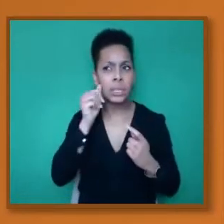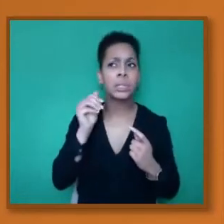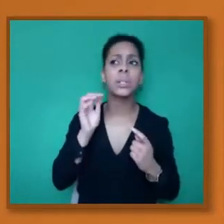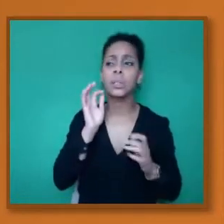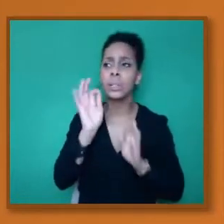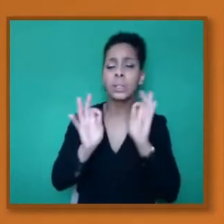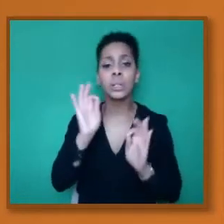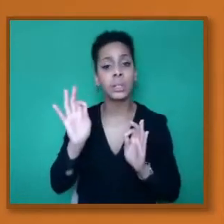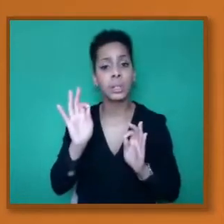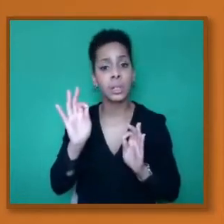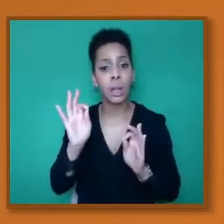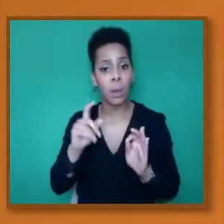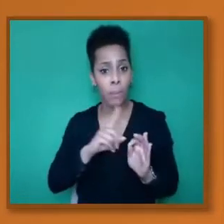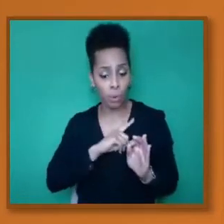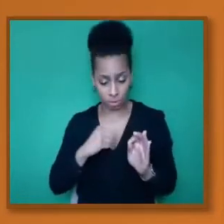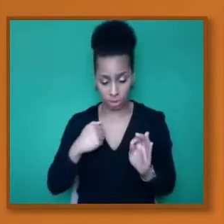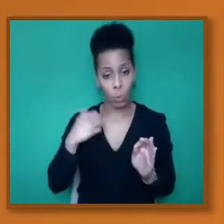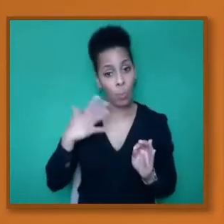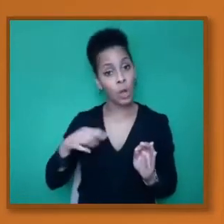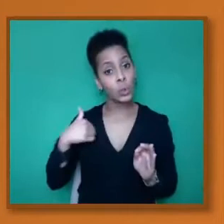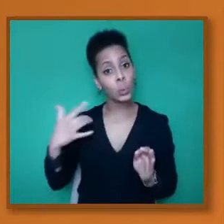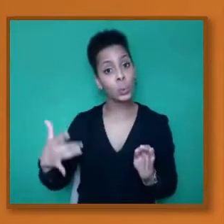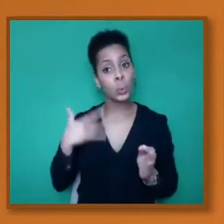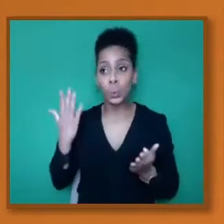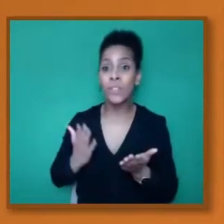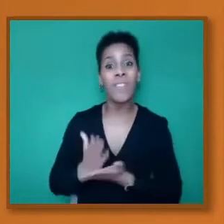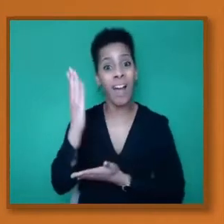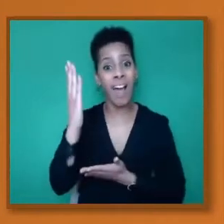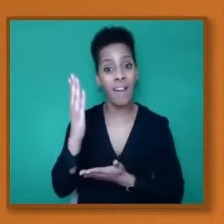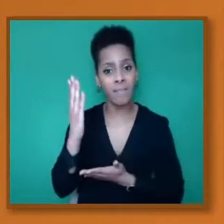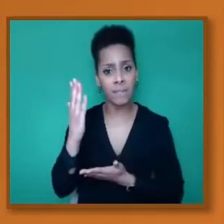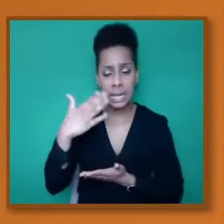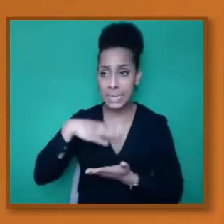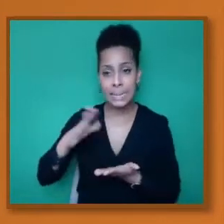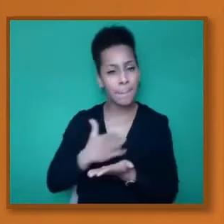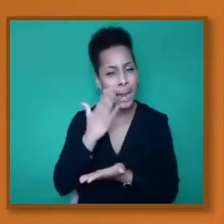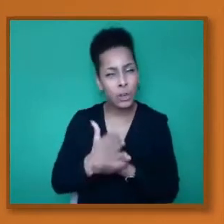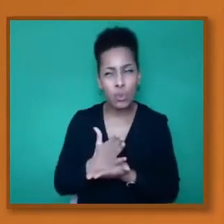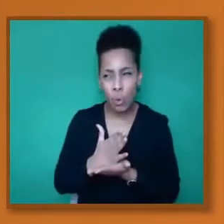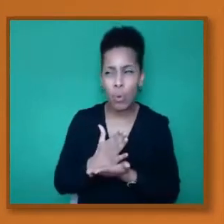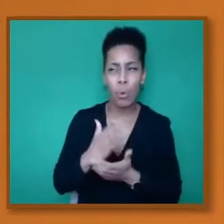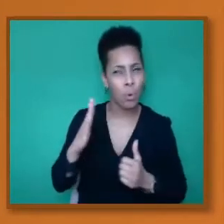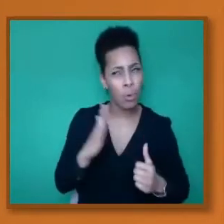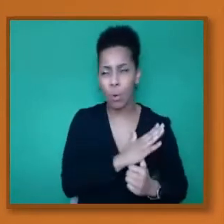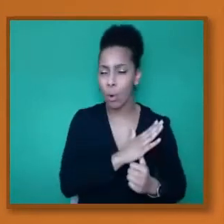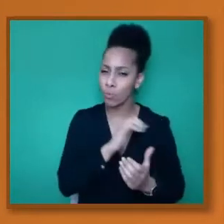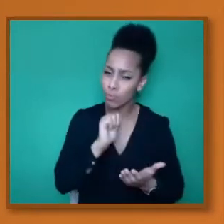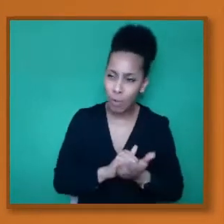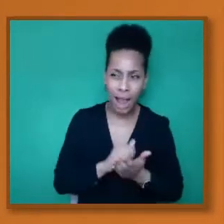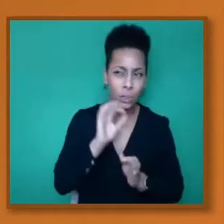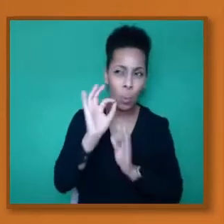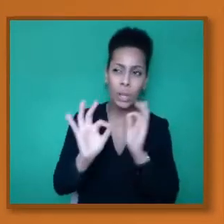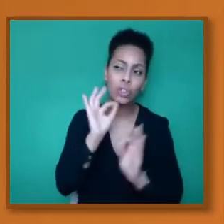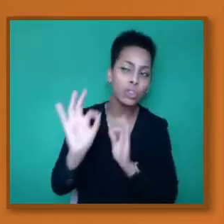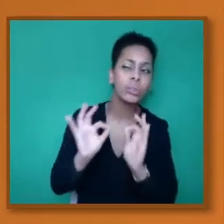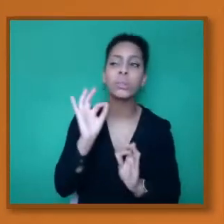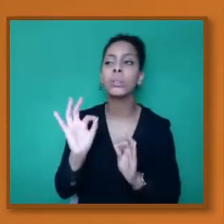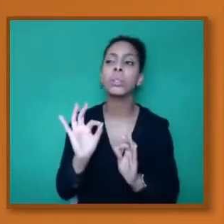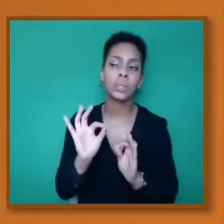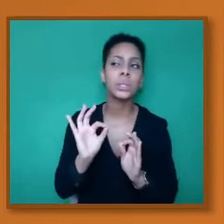on asking the right questions at the right time, and also resisting